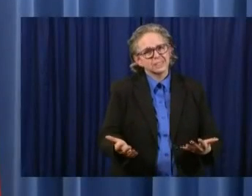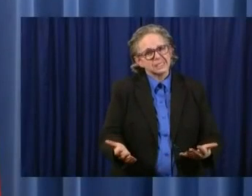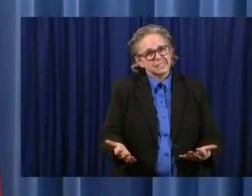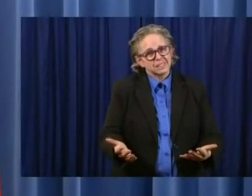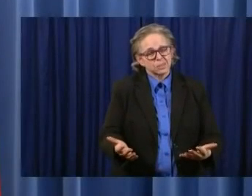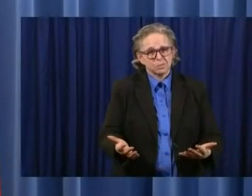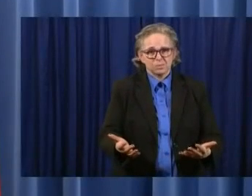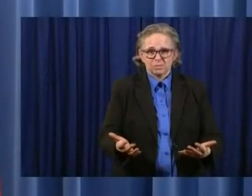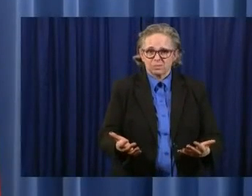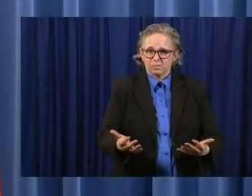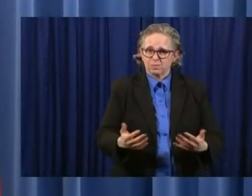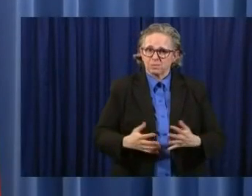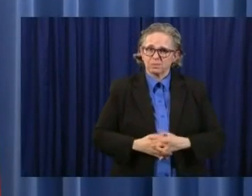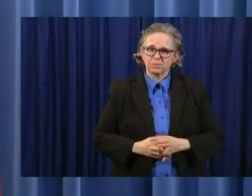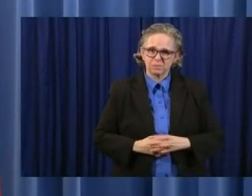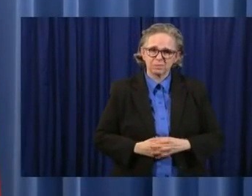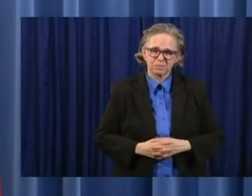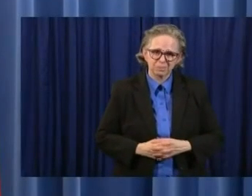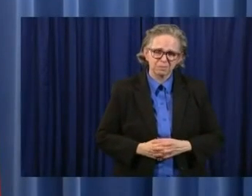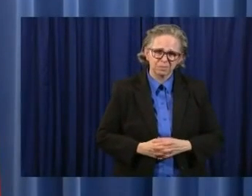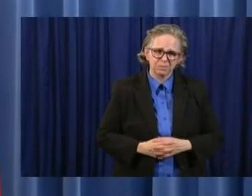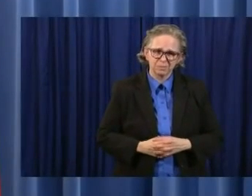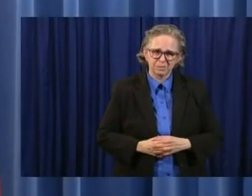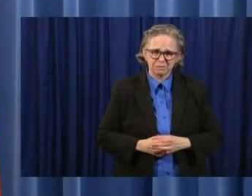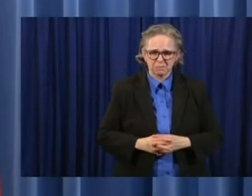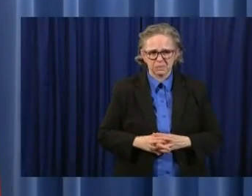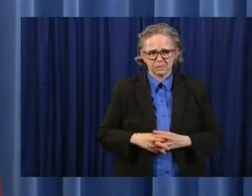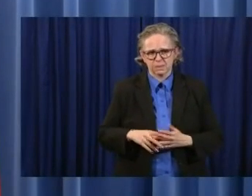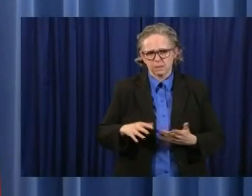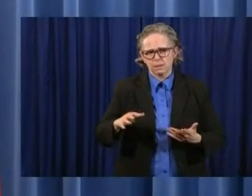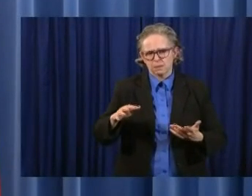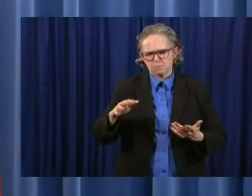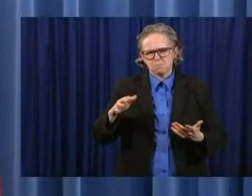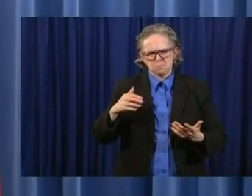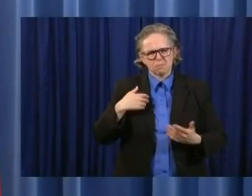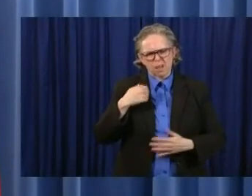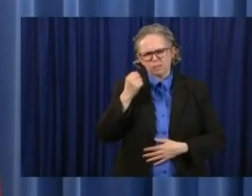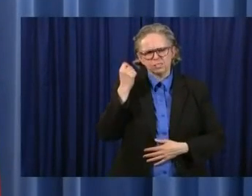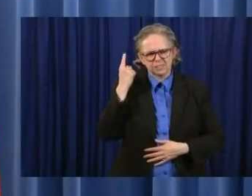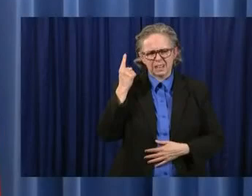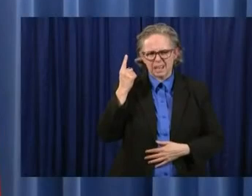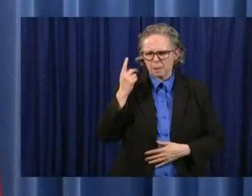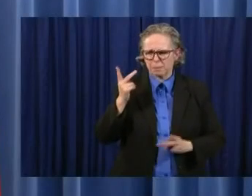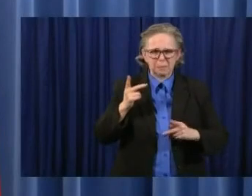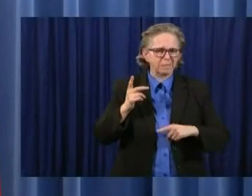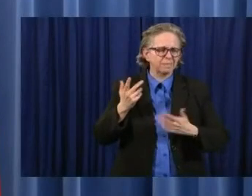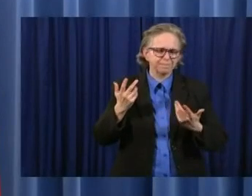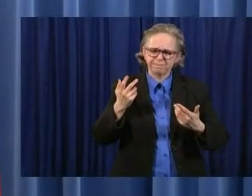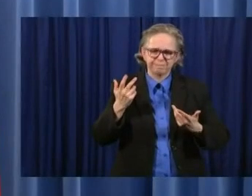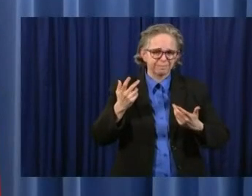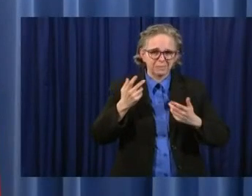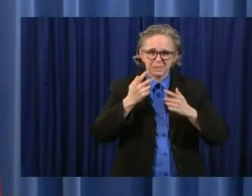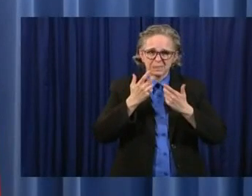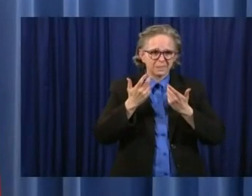there's legitimate reasons why someone might not, couldn't physically,